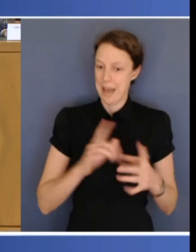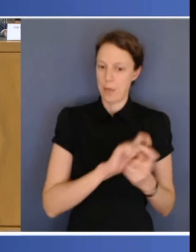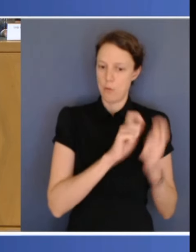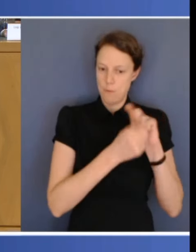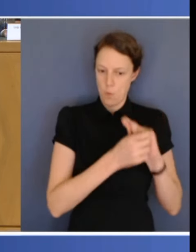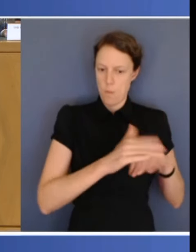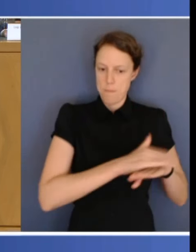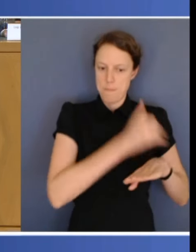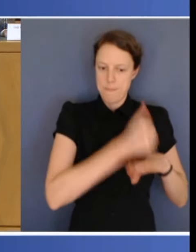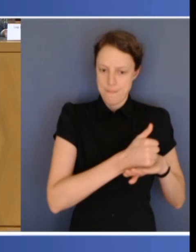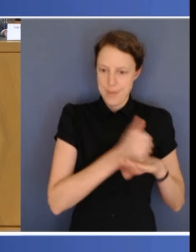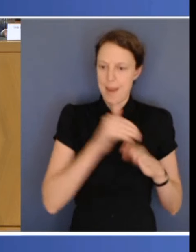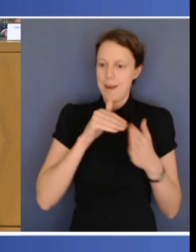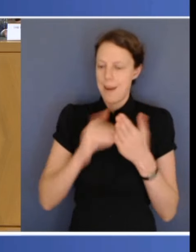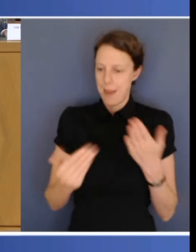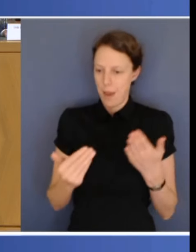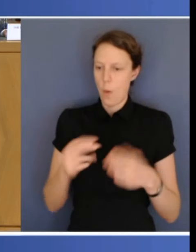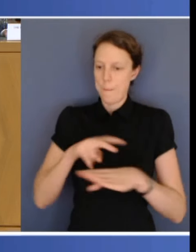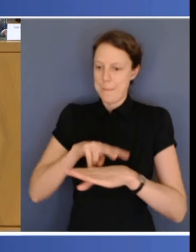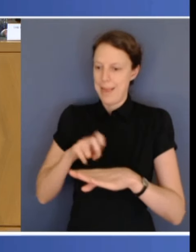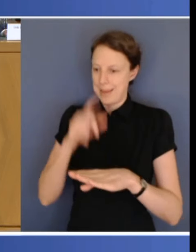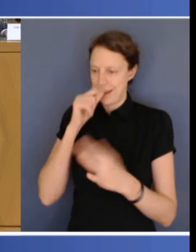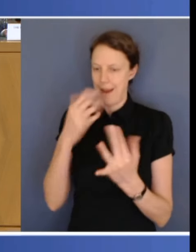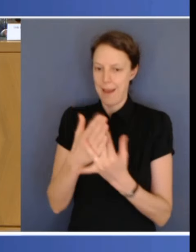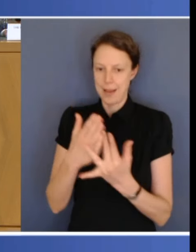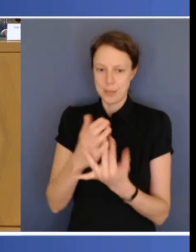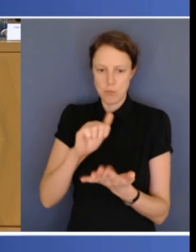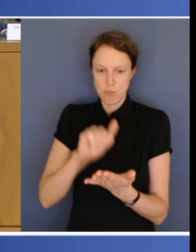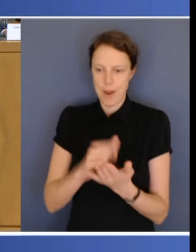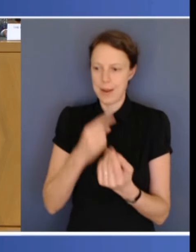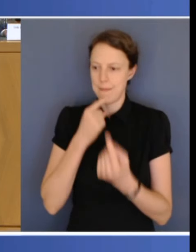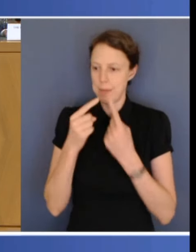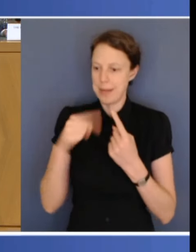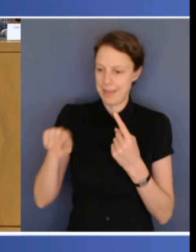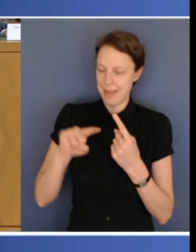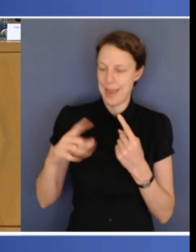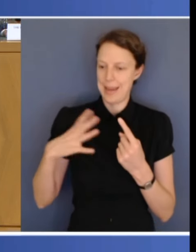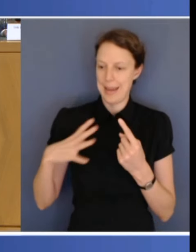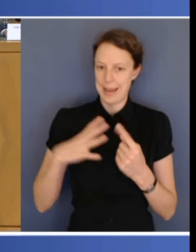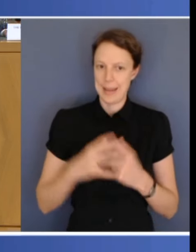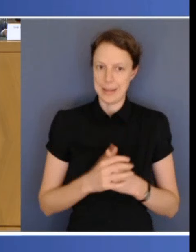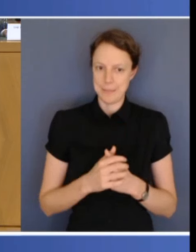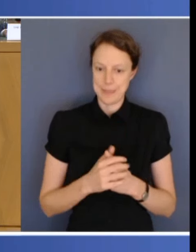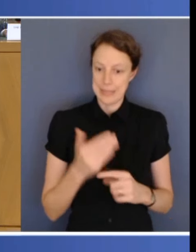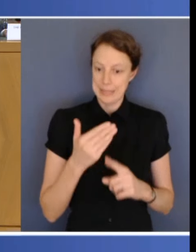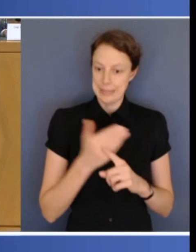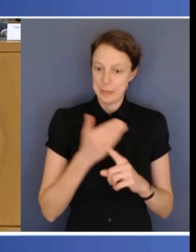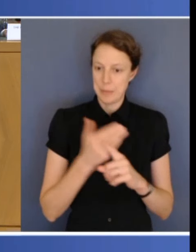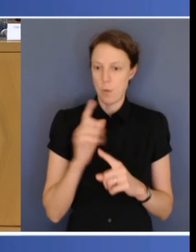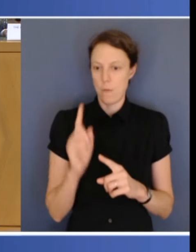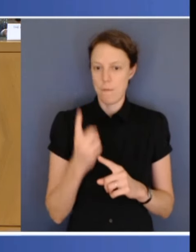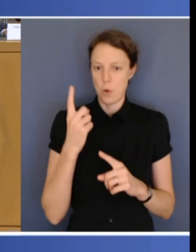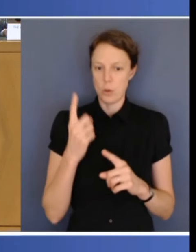to the information that they need. And it comes, of course, just before the first anniversary of the tragedy